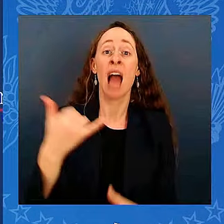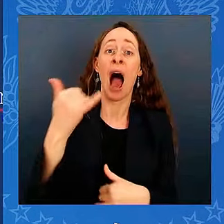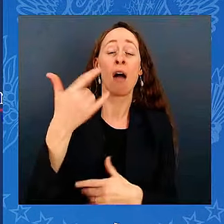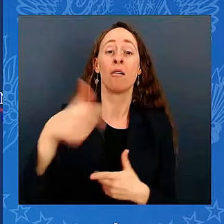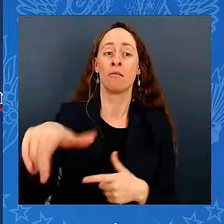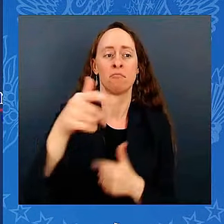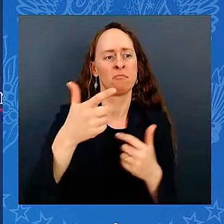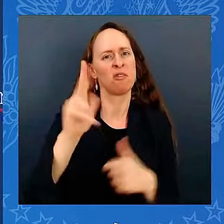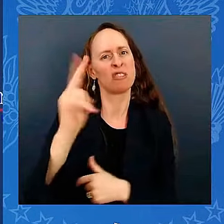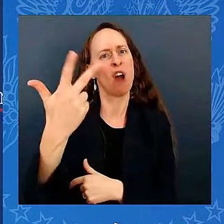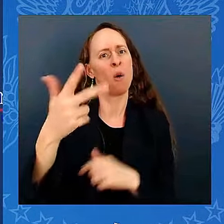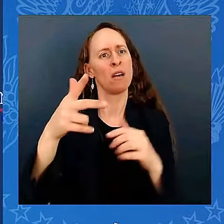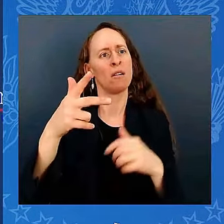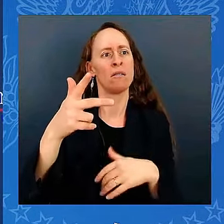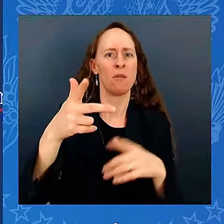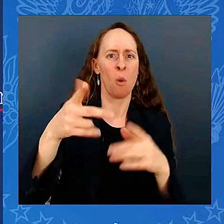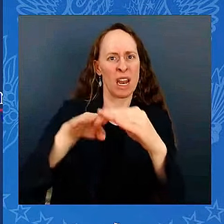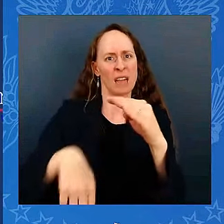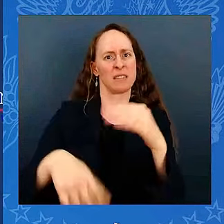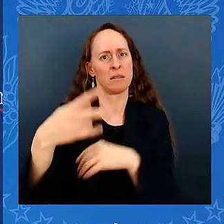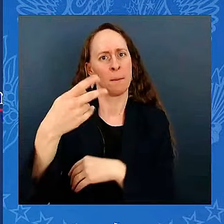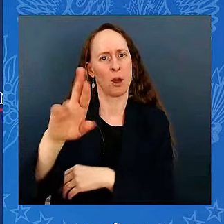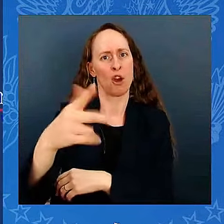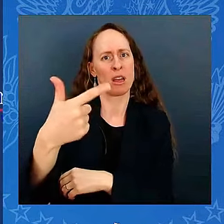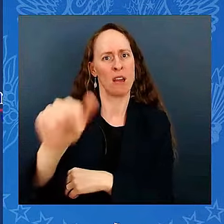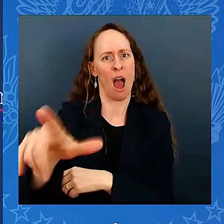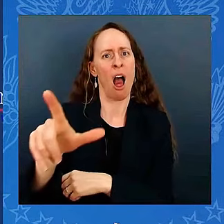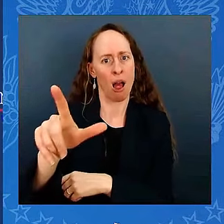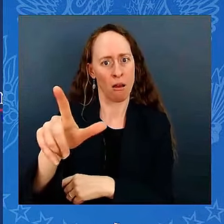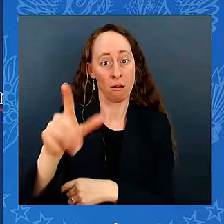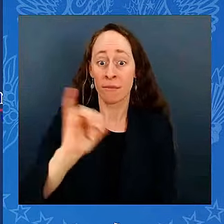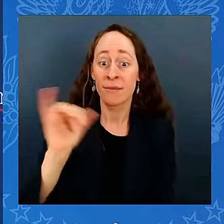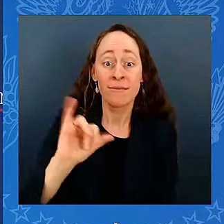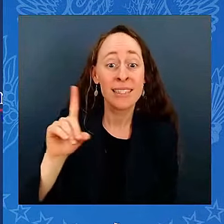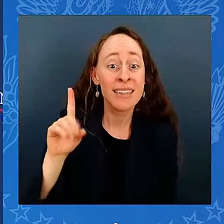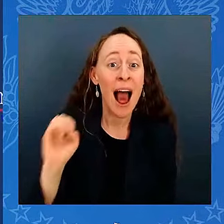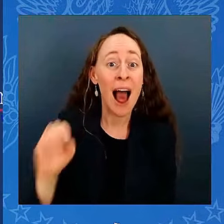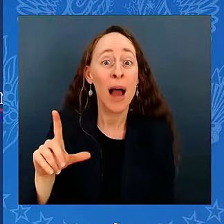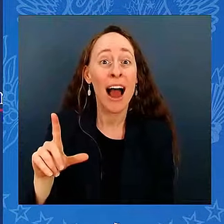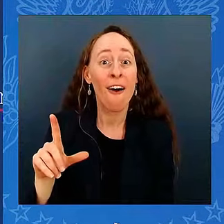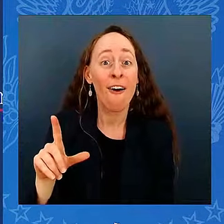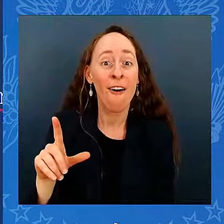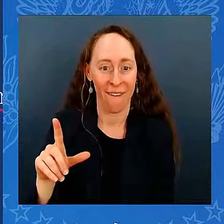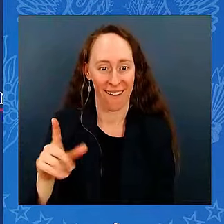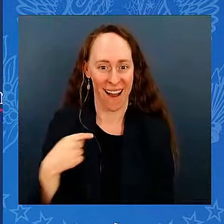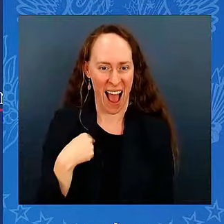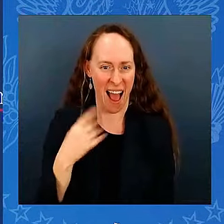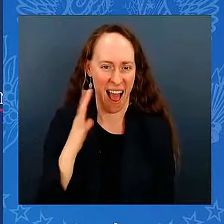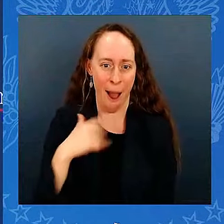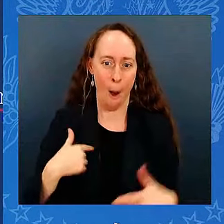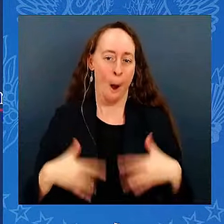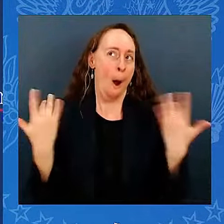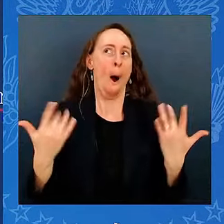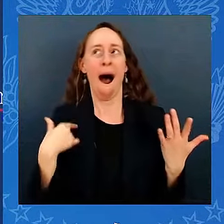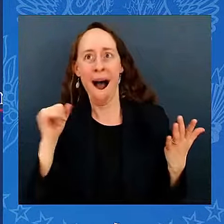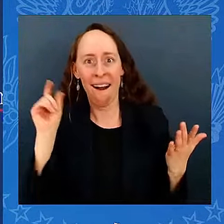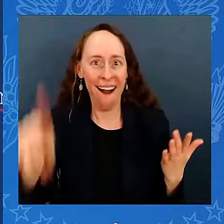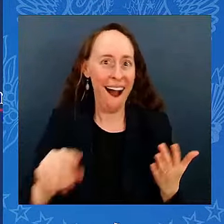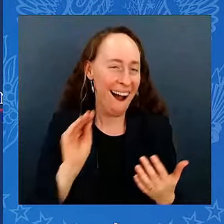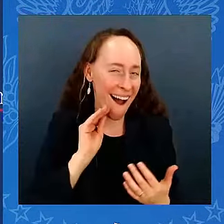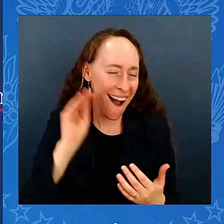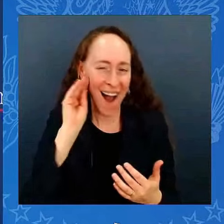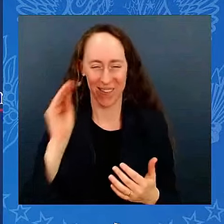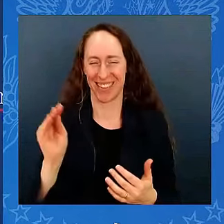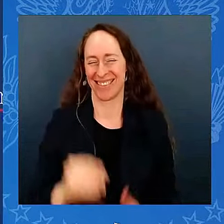I can go home now and pass the gas station. And its production for all — from all sources is now at record highs in